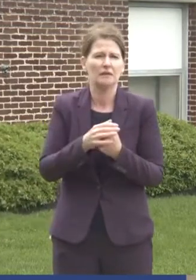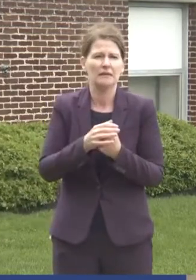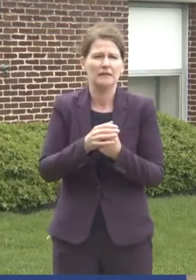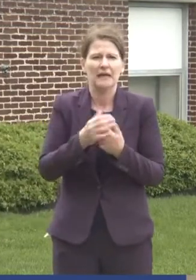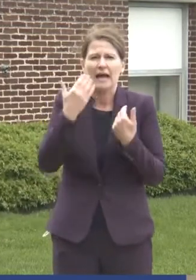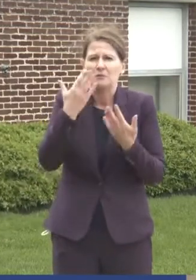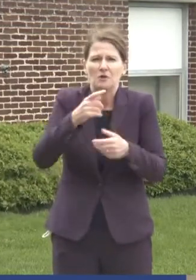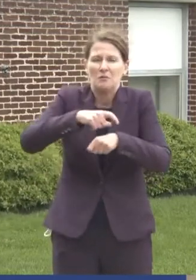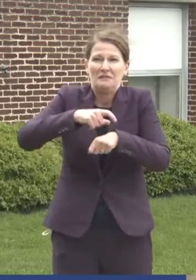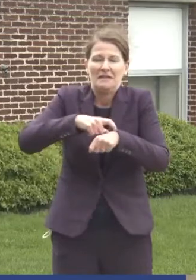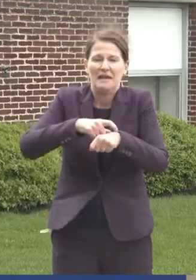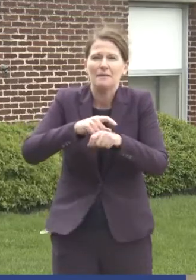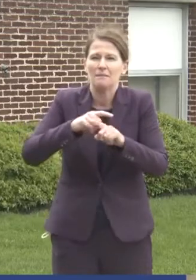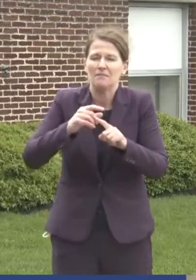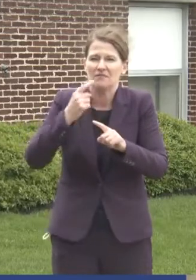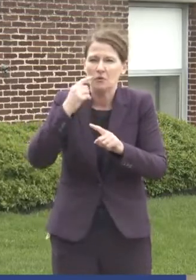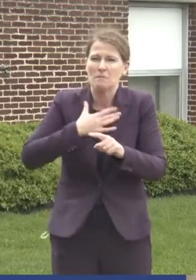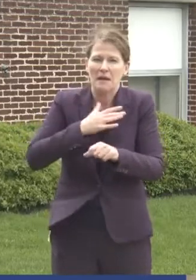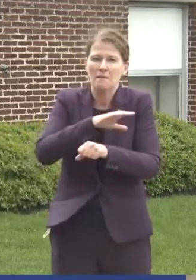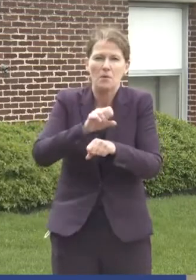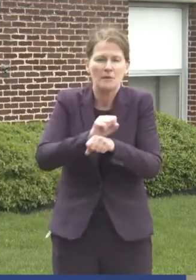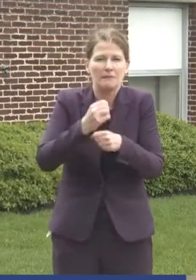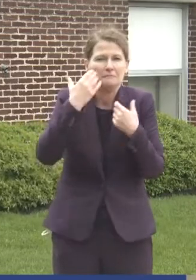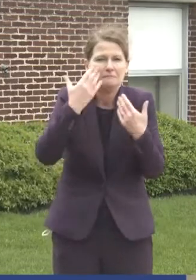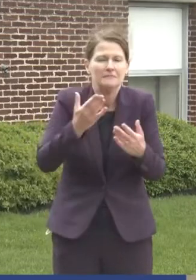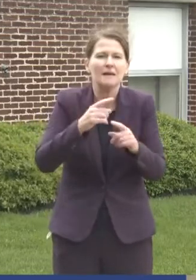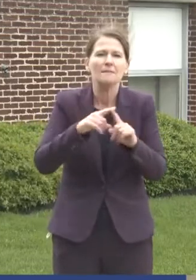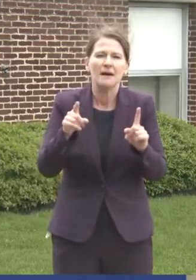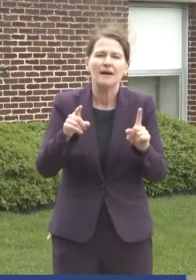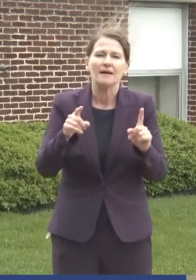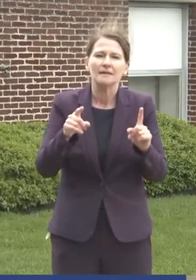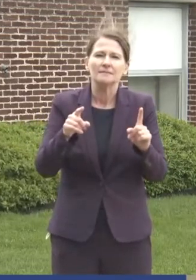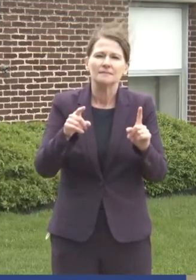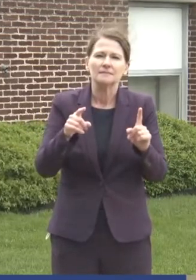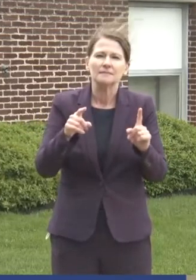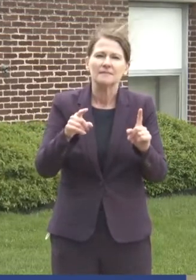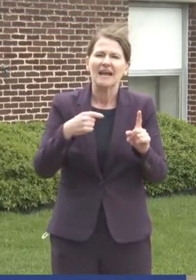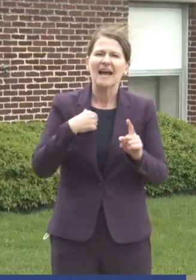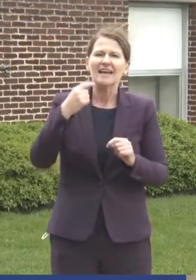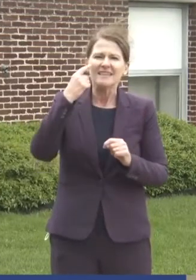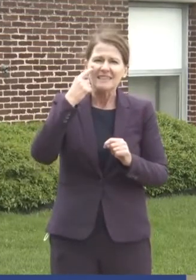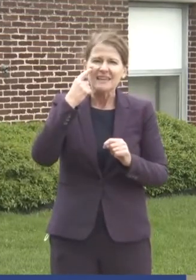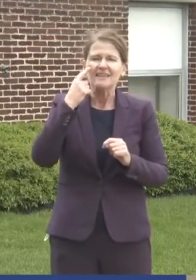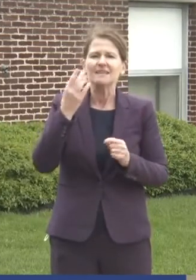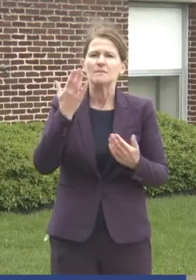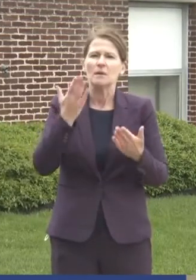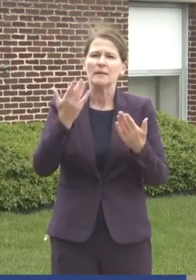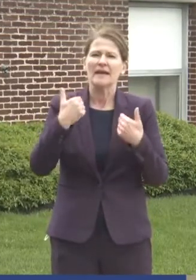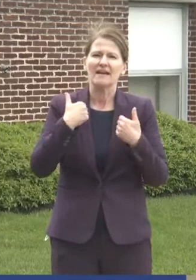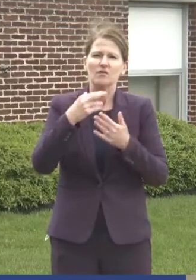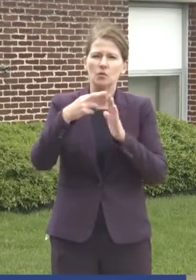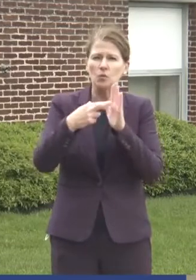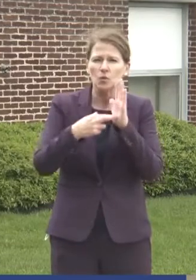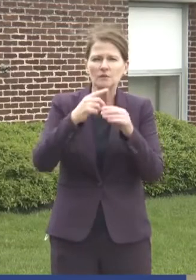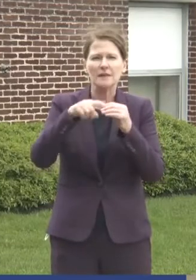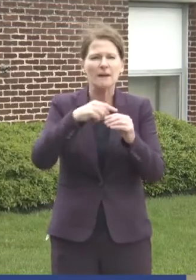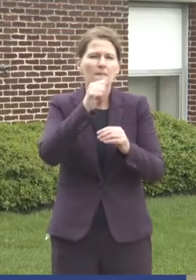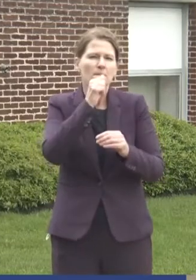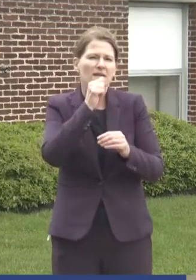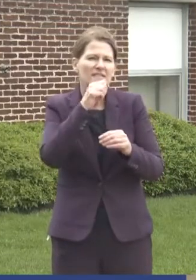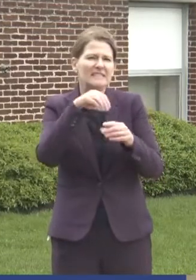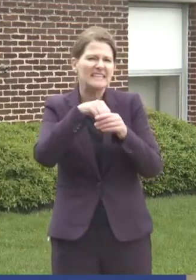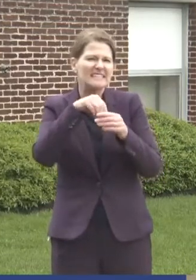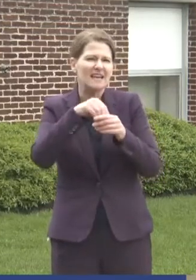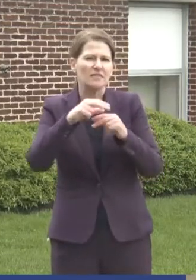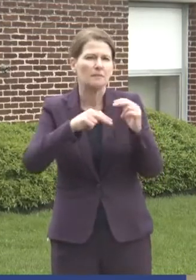even know what the time is that I have the appointment, but it's I think they probably have rules about privacy inside the